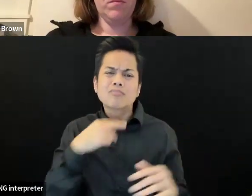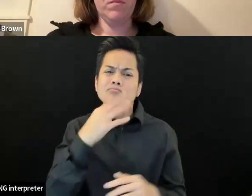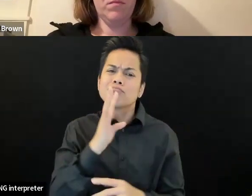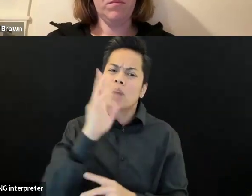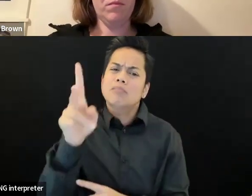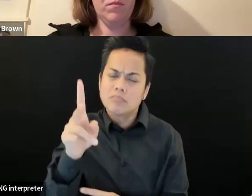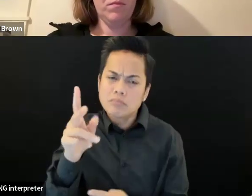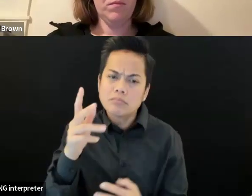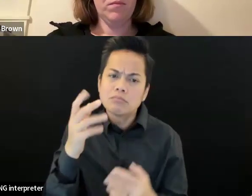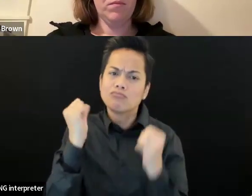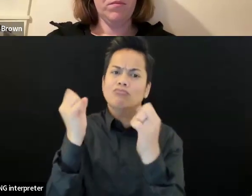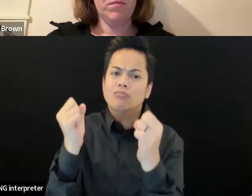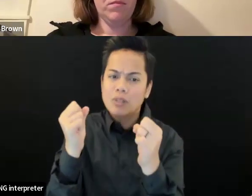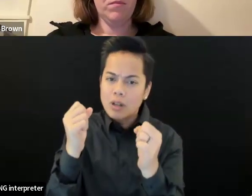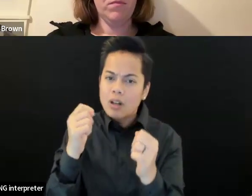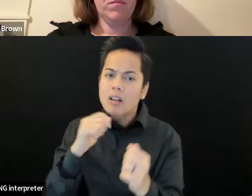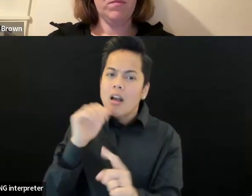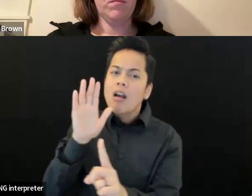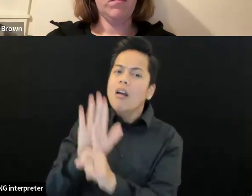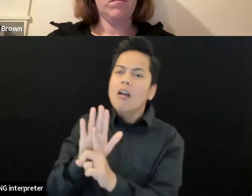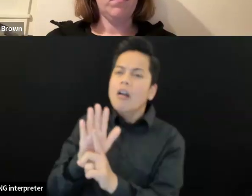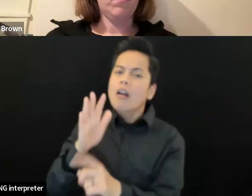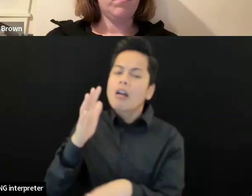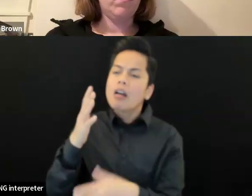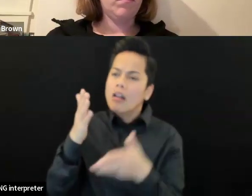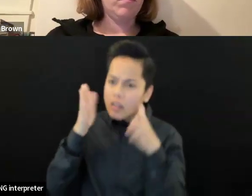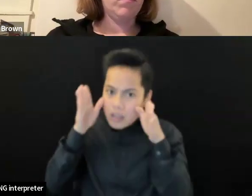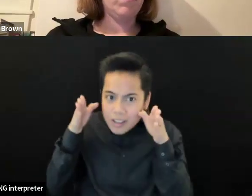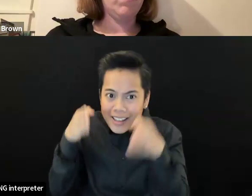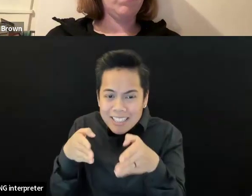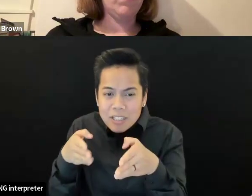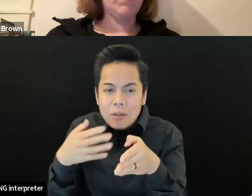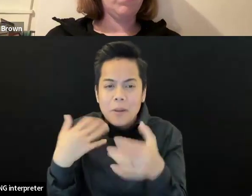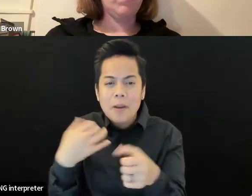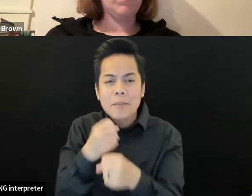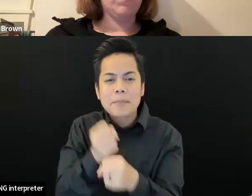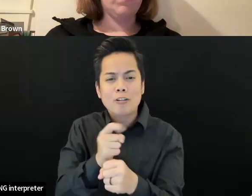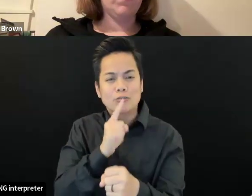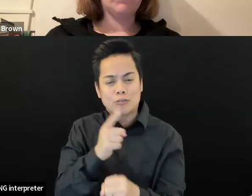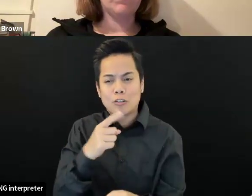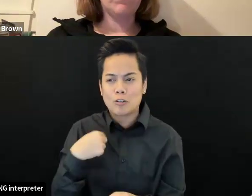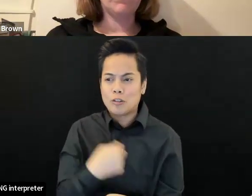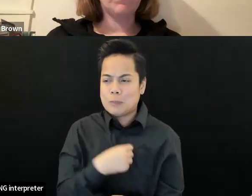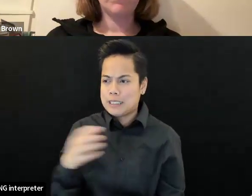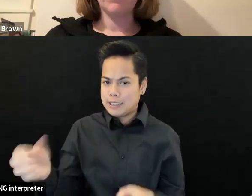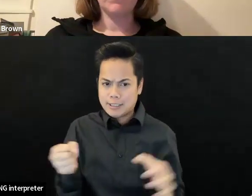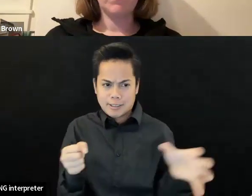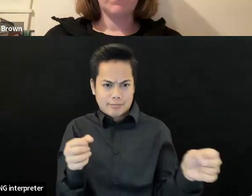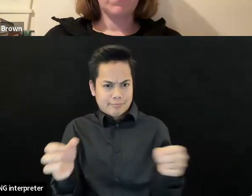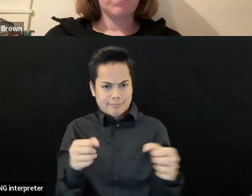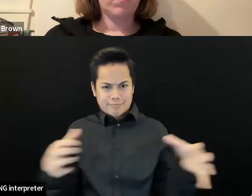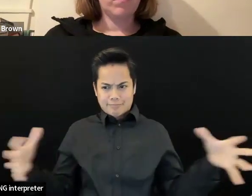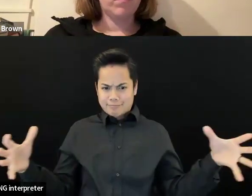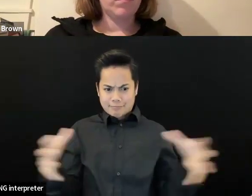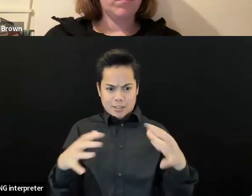lot from that expertise and, um, are really grateful to the people who've said yes so far and are hoping that we'll have our full